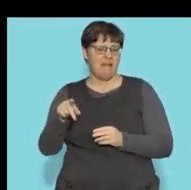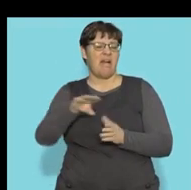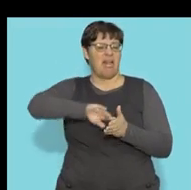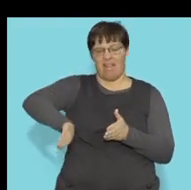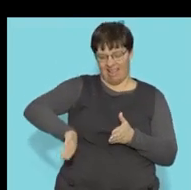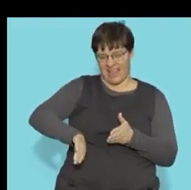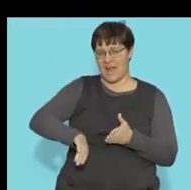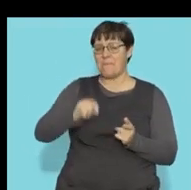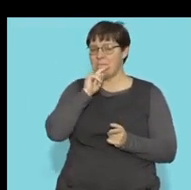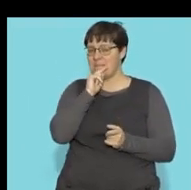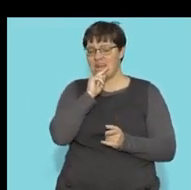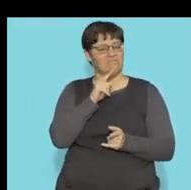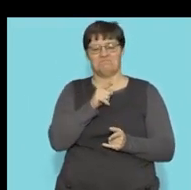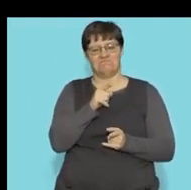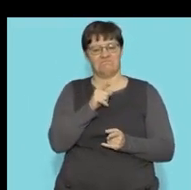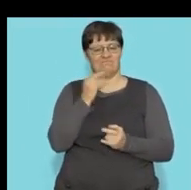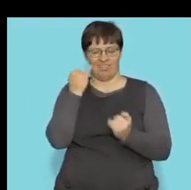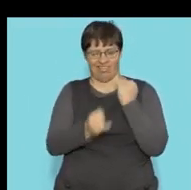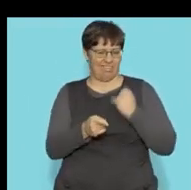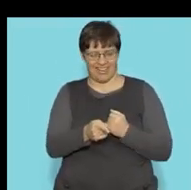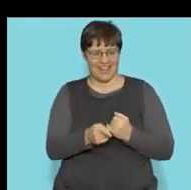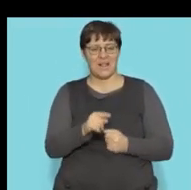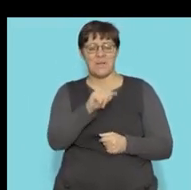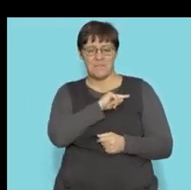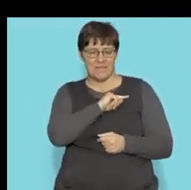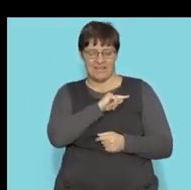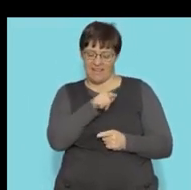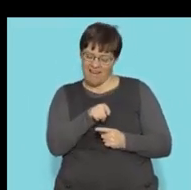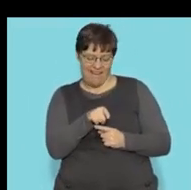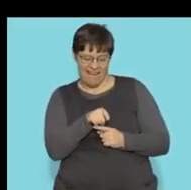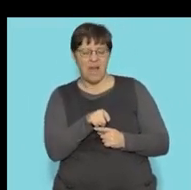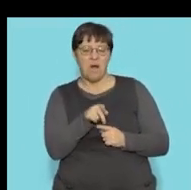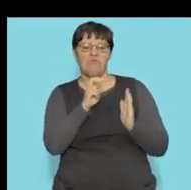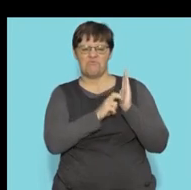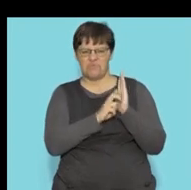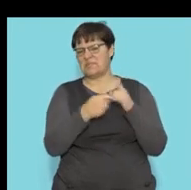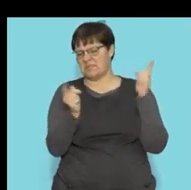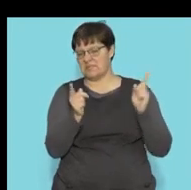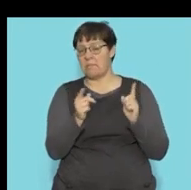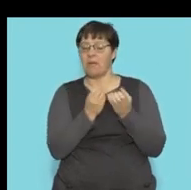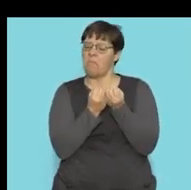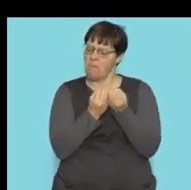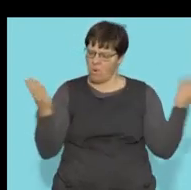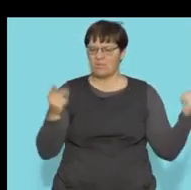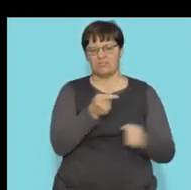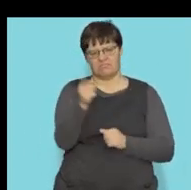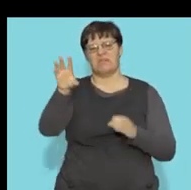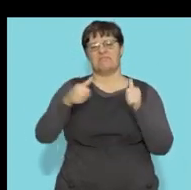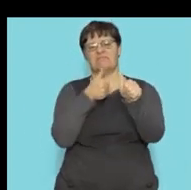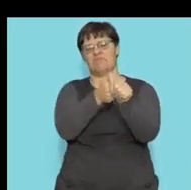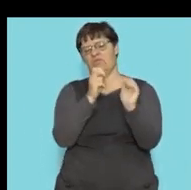cases where it won't be the surface area multiplied by k squared and the volume by k cubed. But in general,